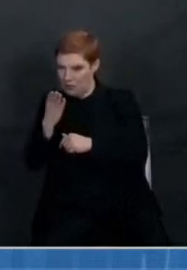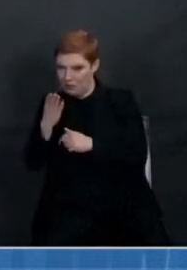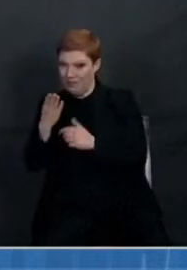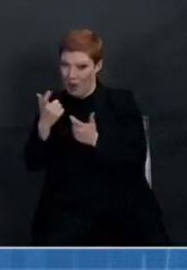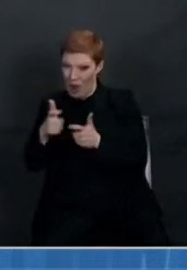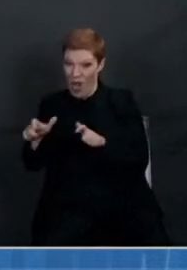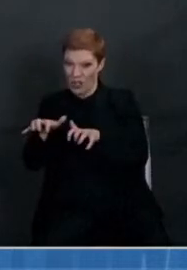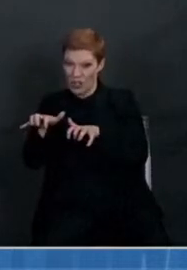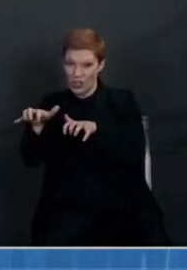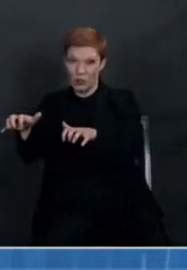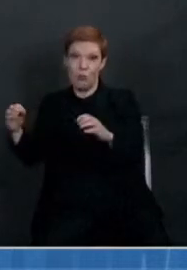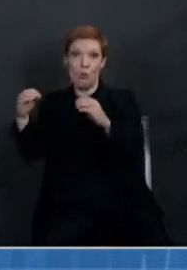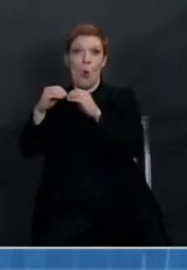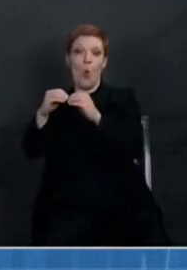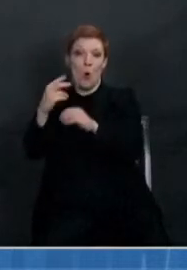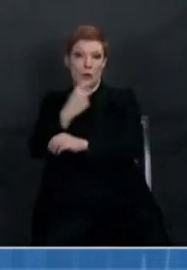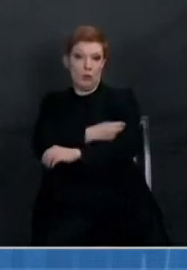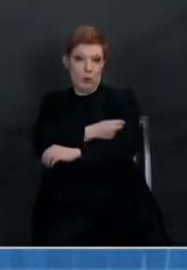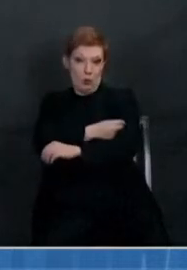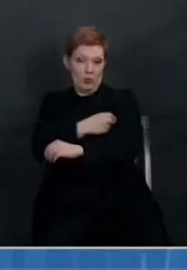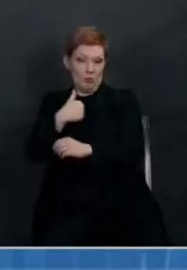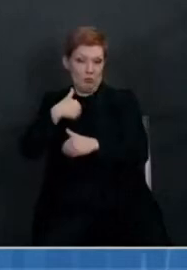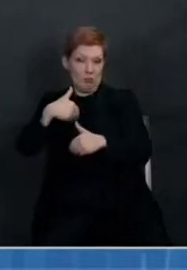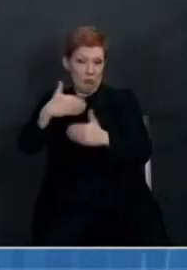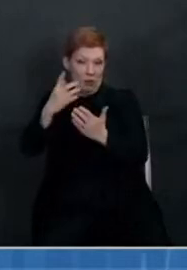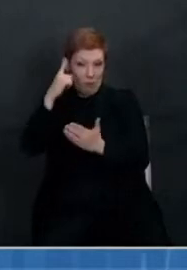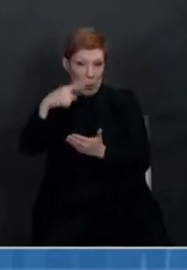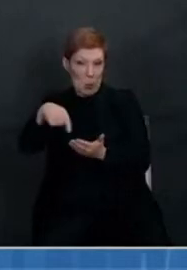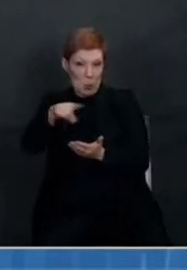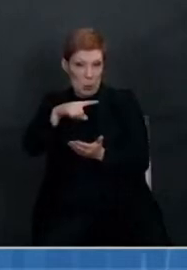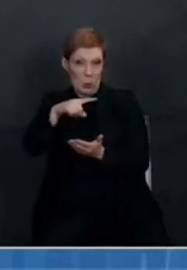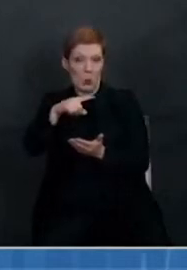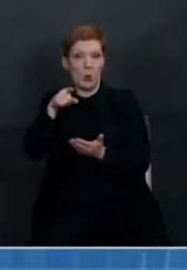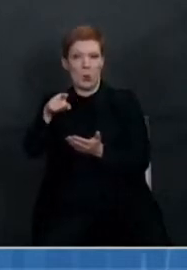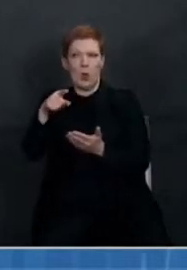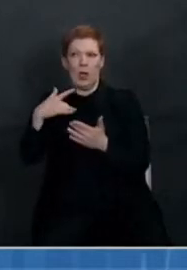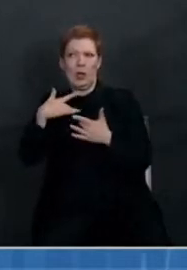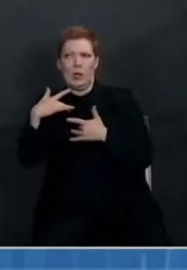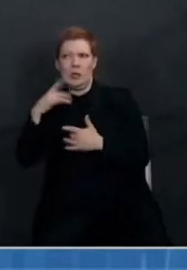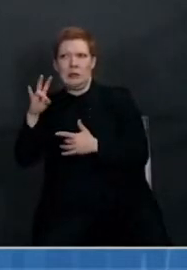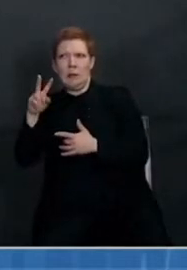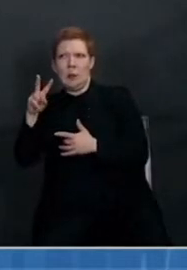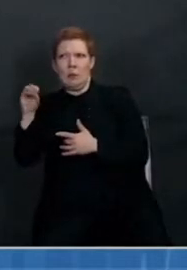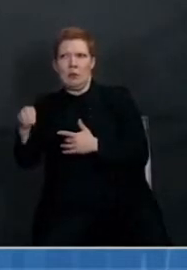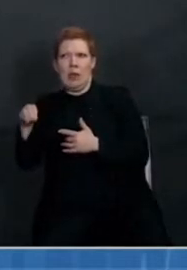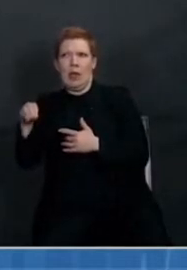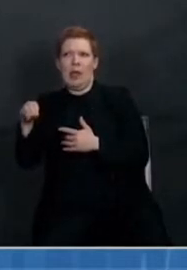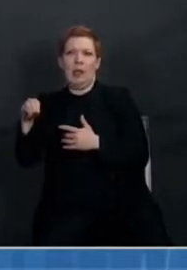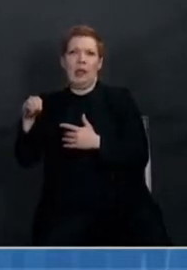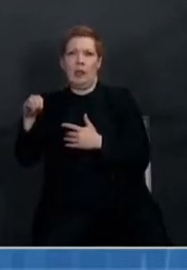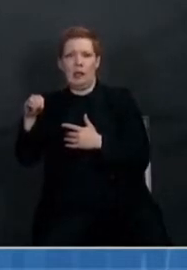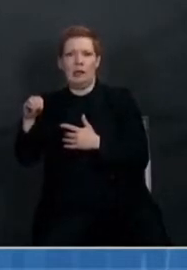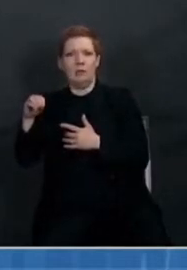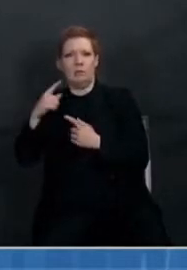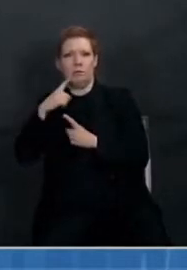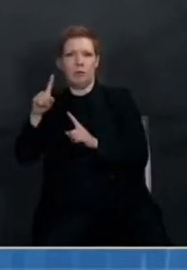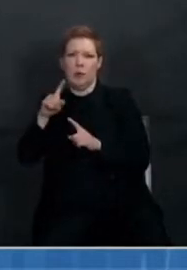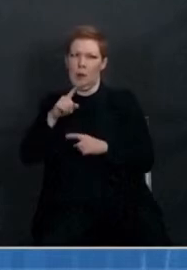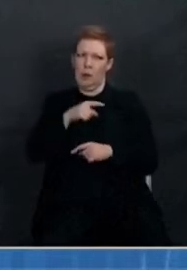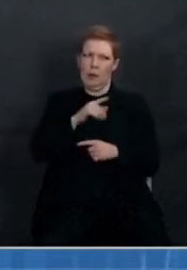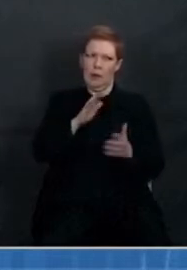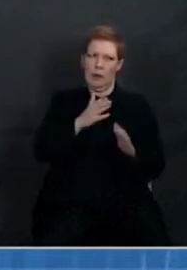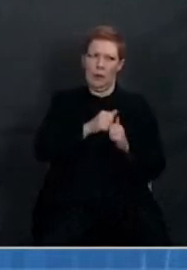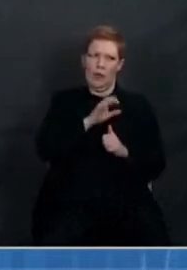doses. So I just bring that to your attention. Now, Dr. Walensky mentioned the issue of variants, and there's a real relationship